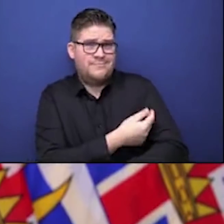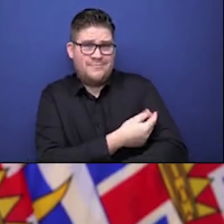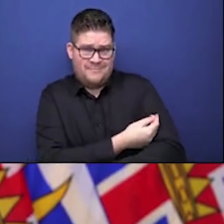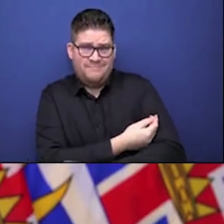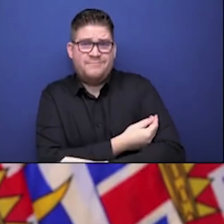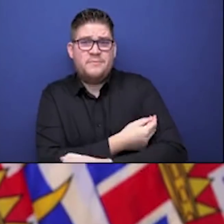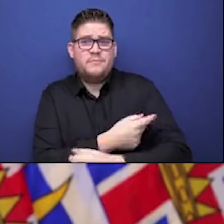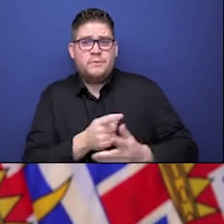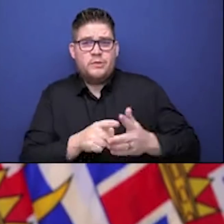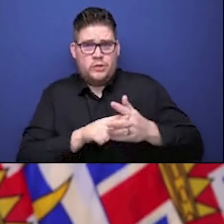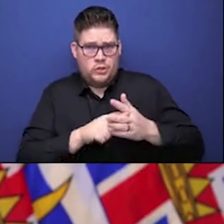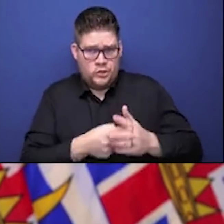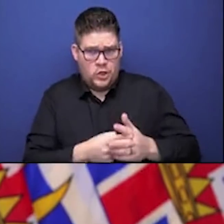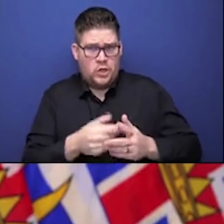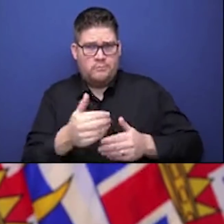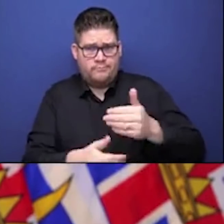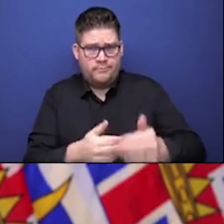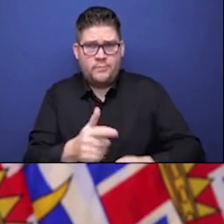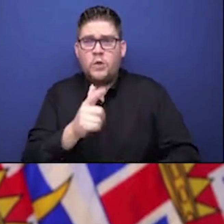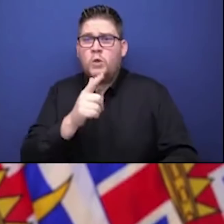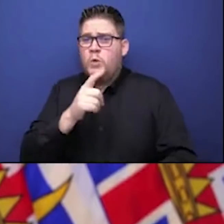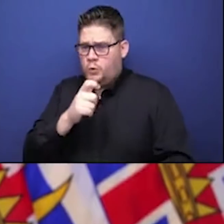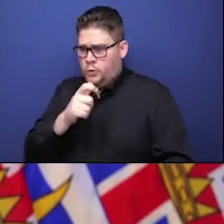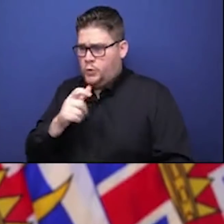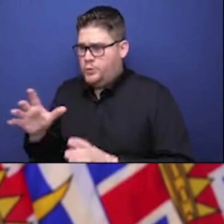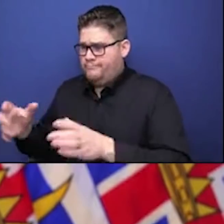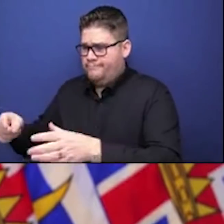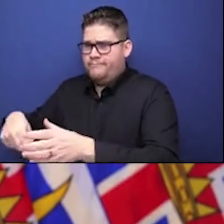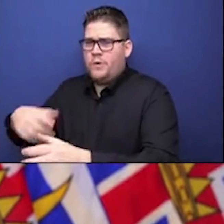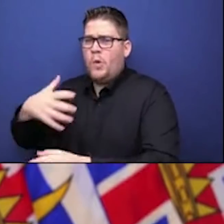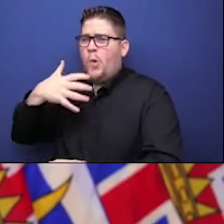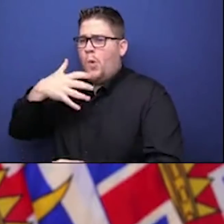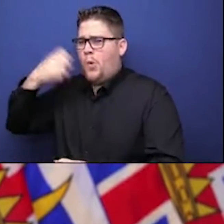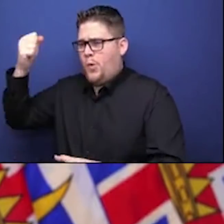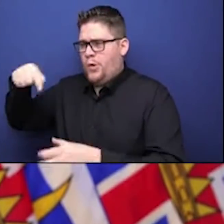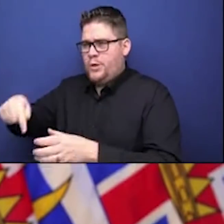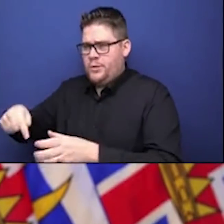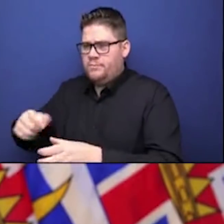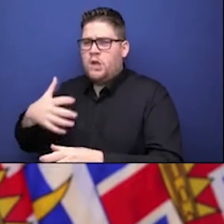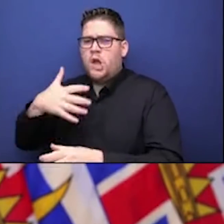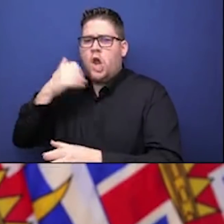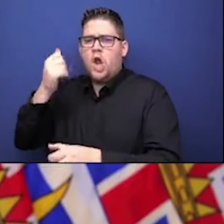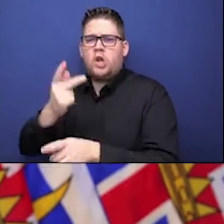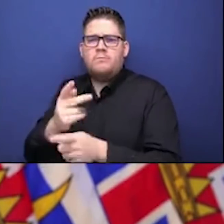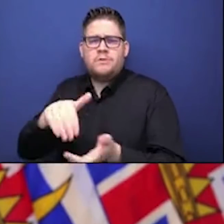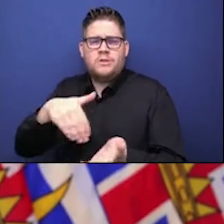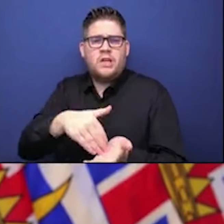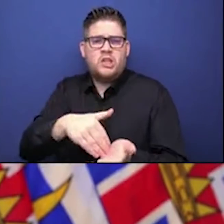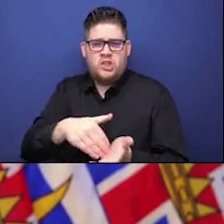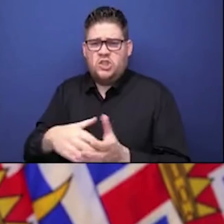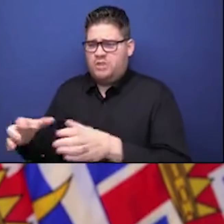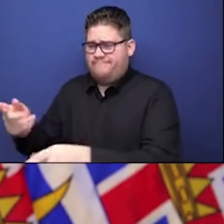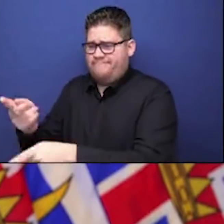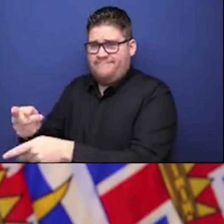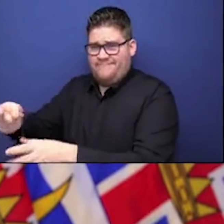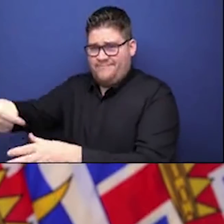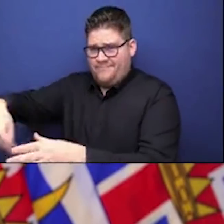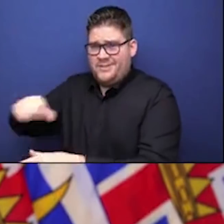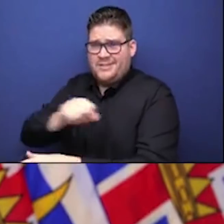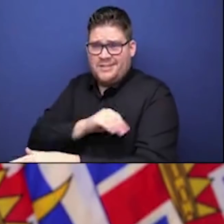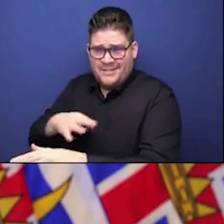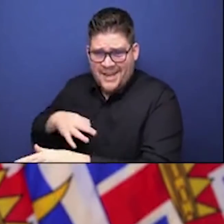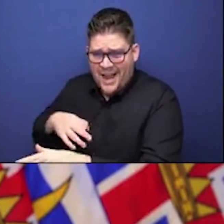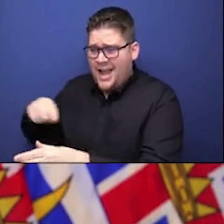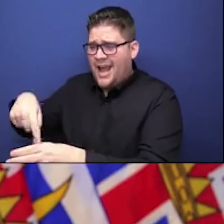But we now have some new tools. First, as we heard on Friday, we now have three safe and highly effective vaccines